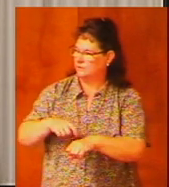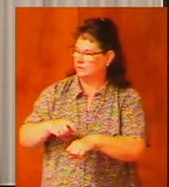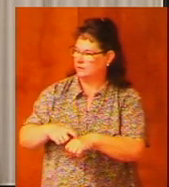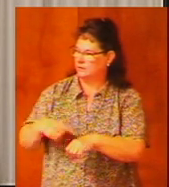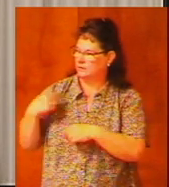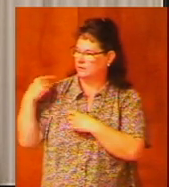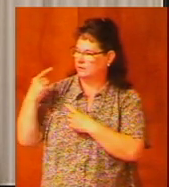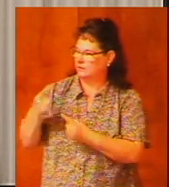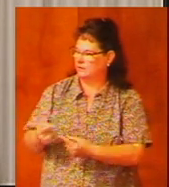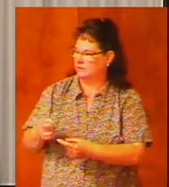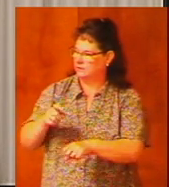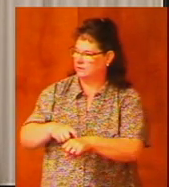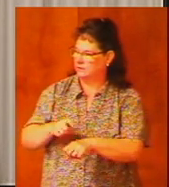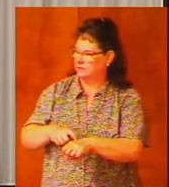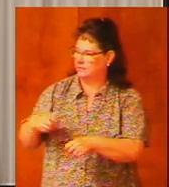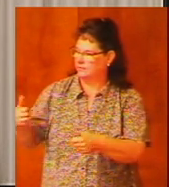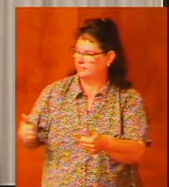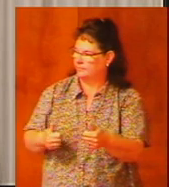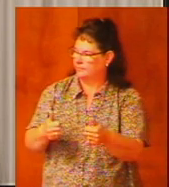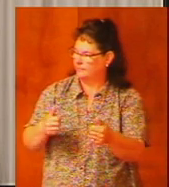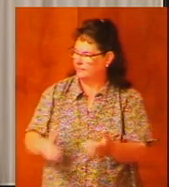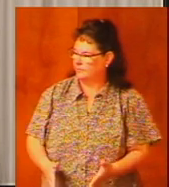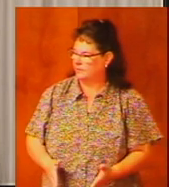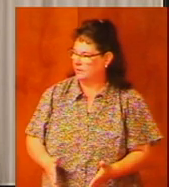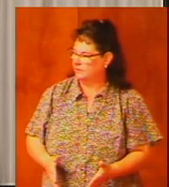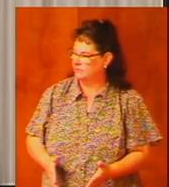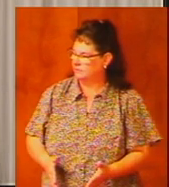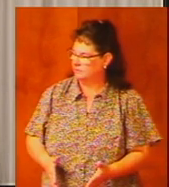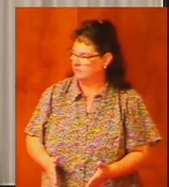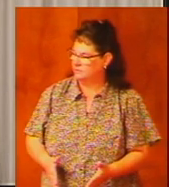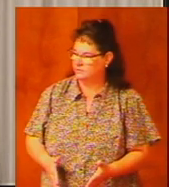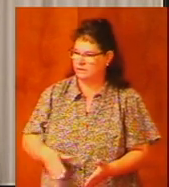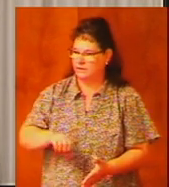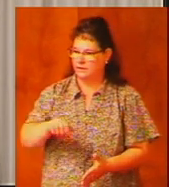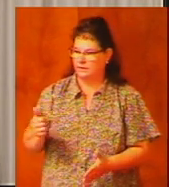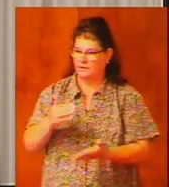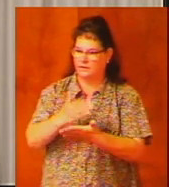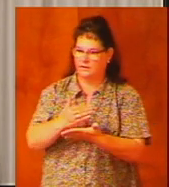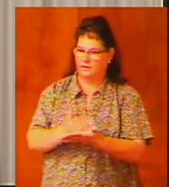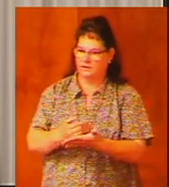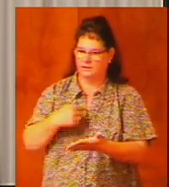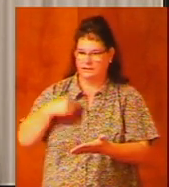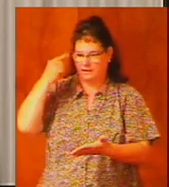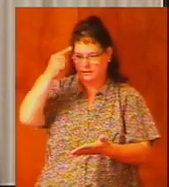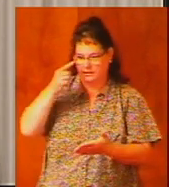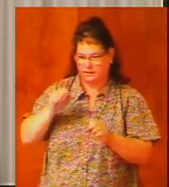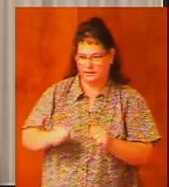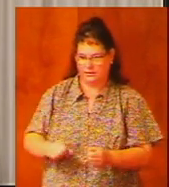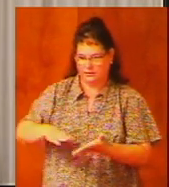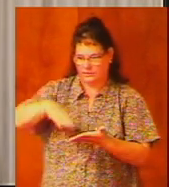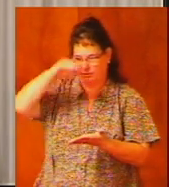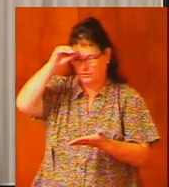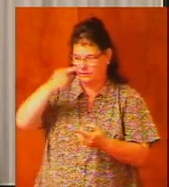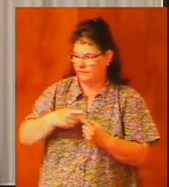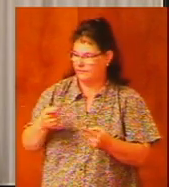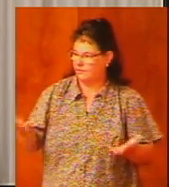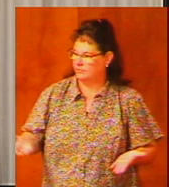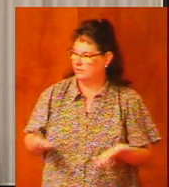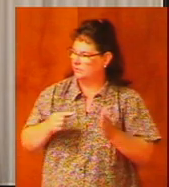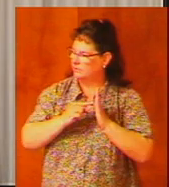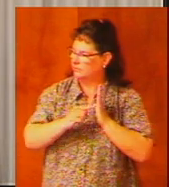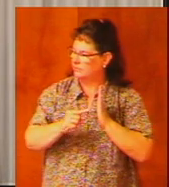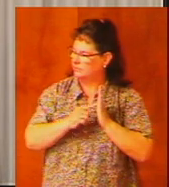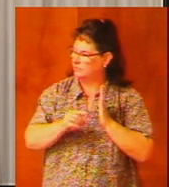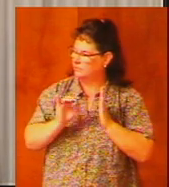the time of the apostles another lesson that I think we can learn from this passage is